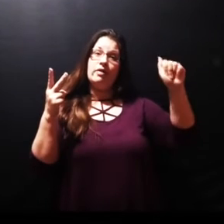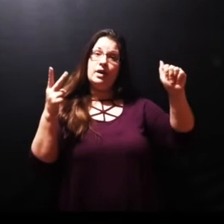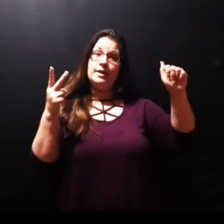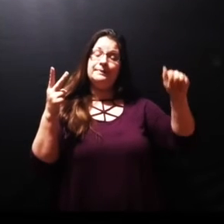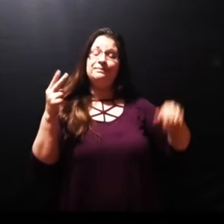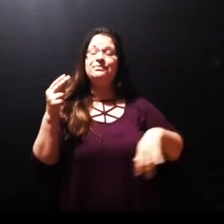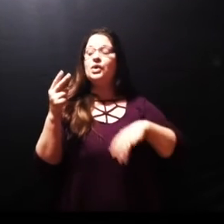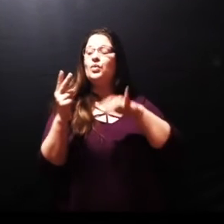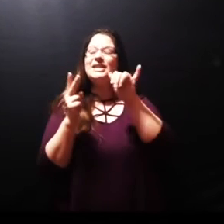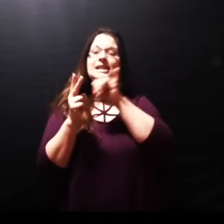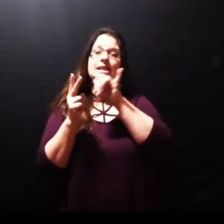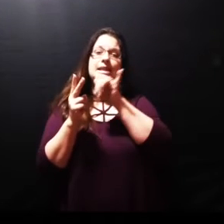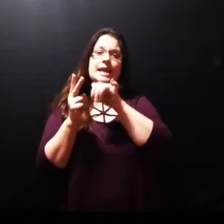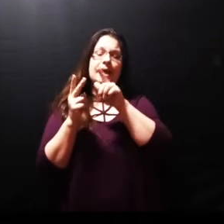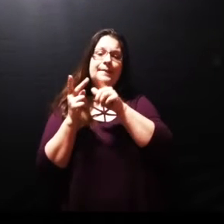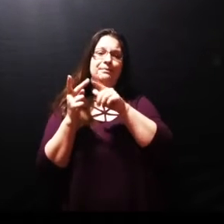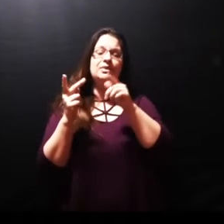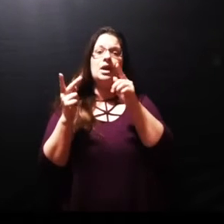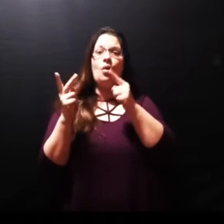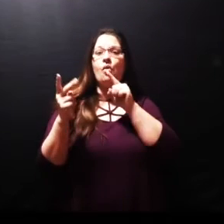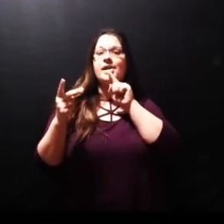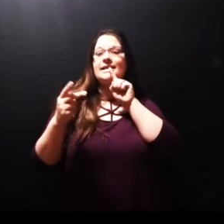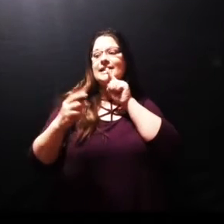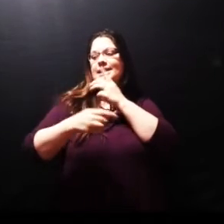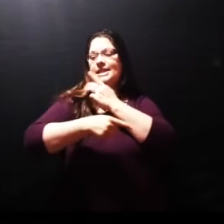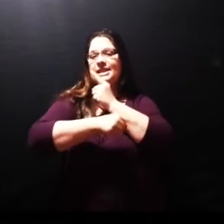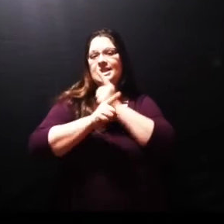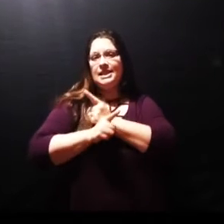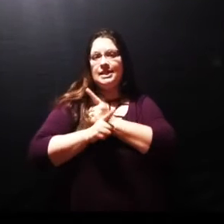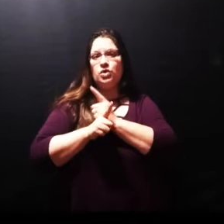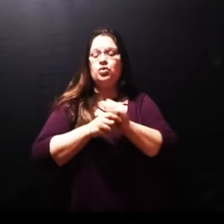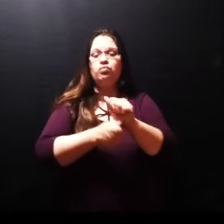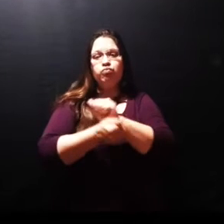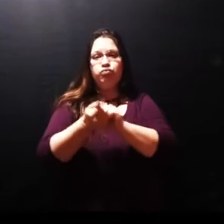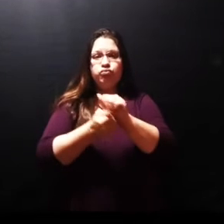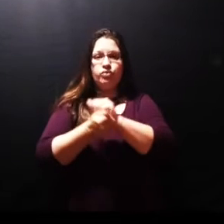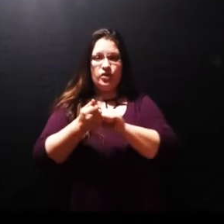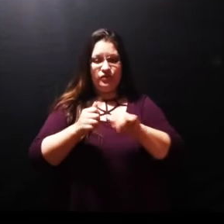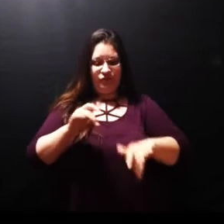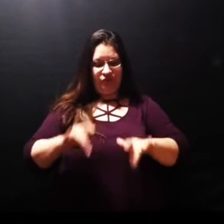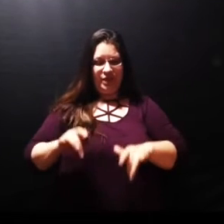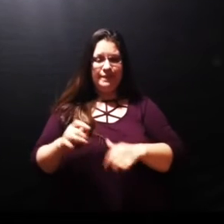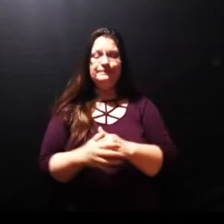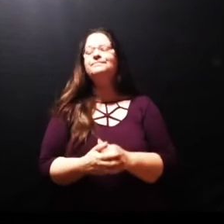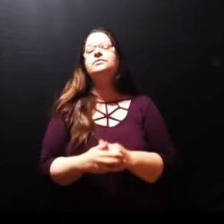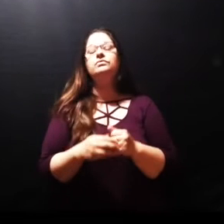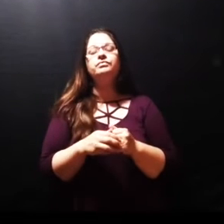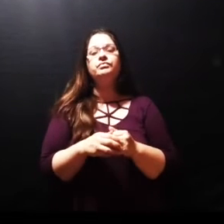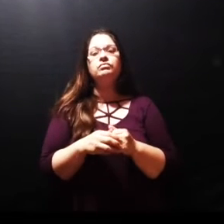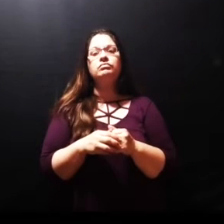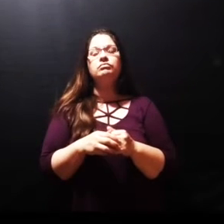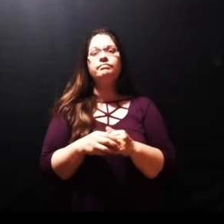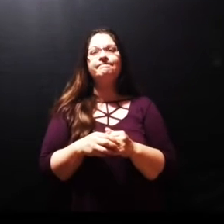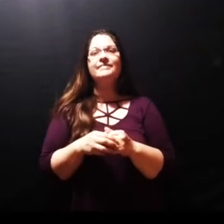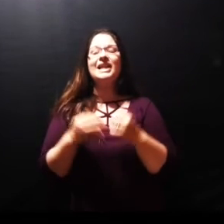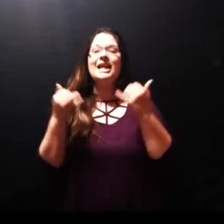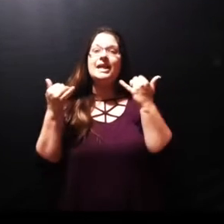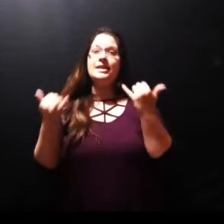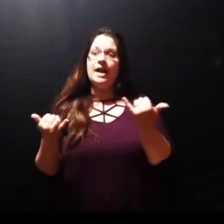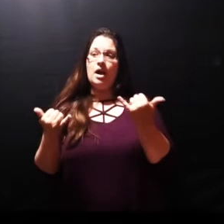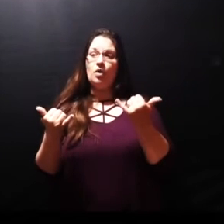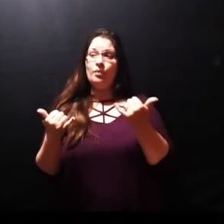sent unto him Jesus saying Lord behold he whom thou lovest is sick